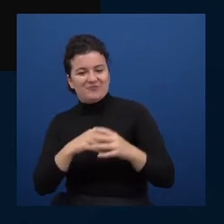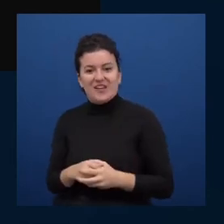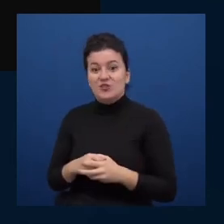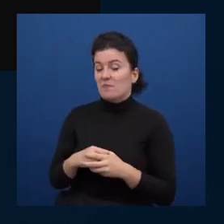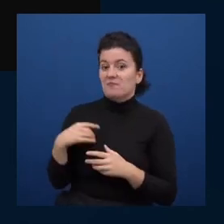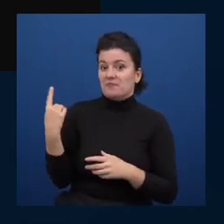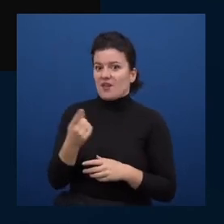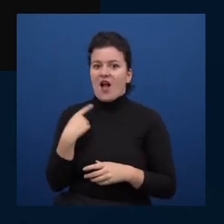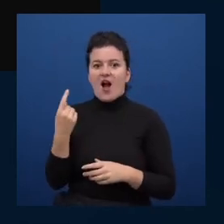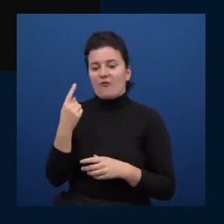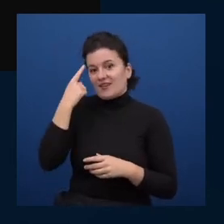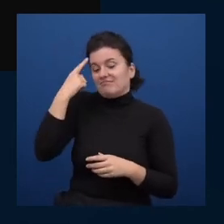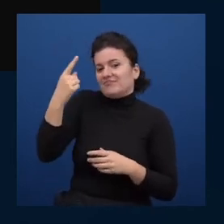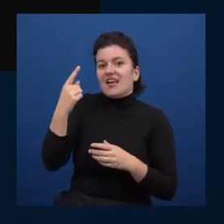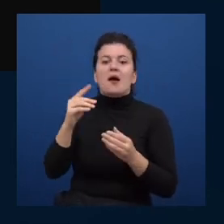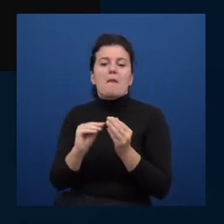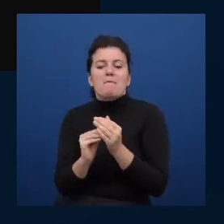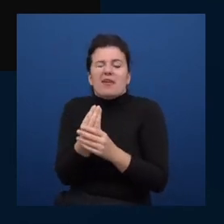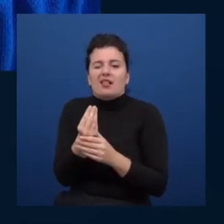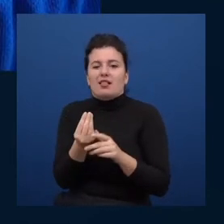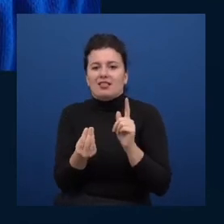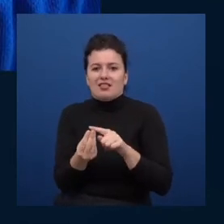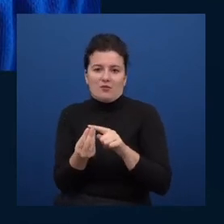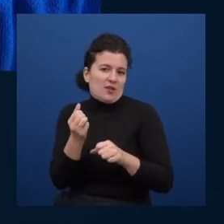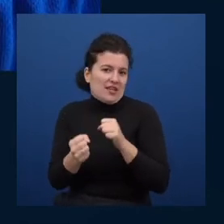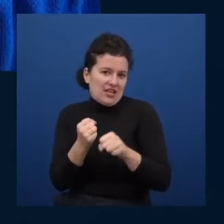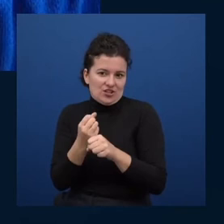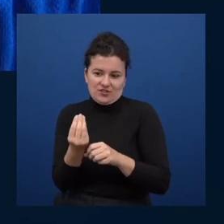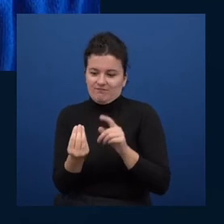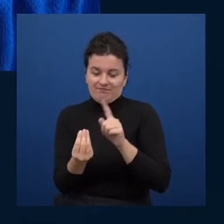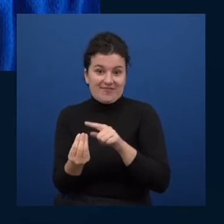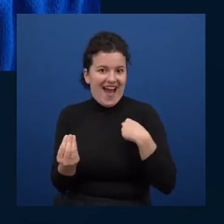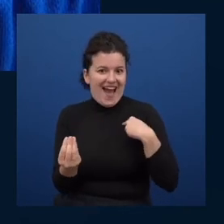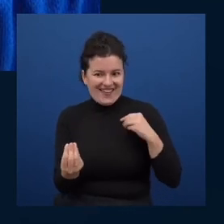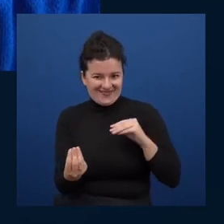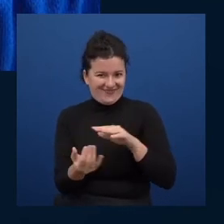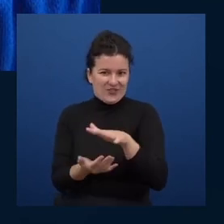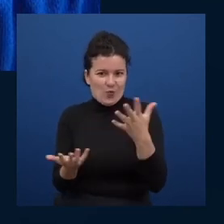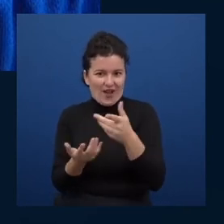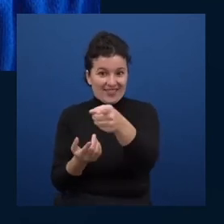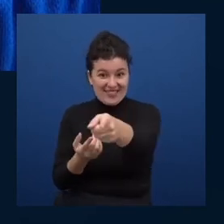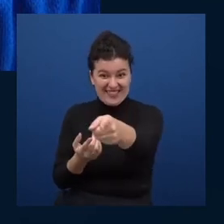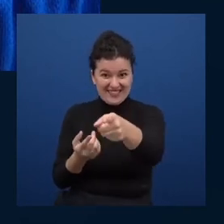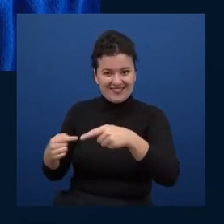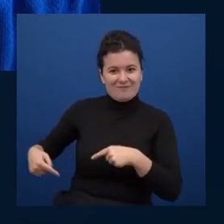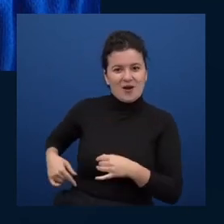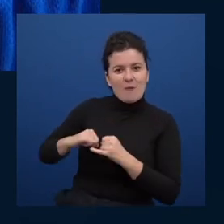some small way help build over the years is an open source artificial pancreas